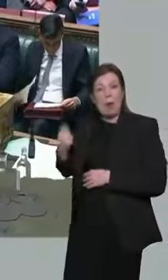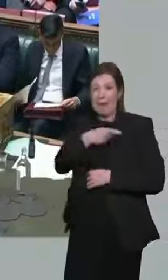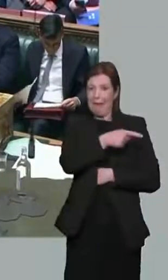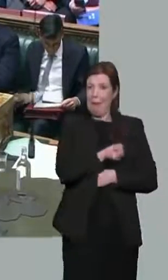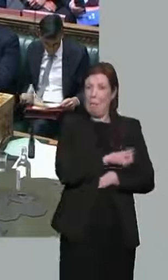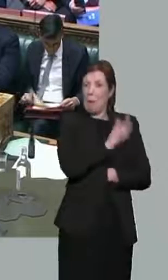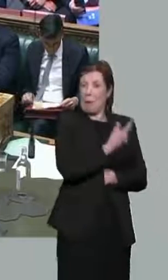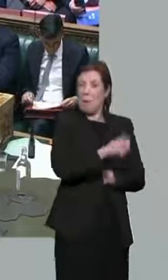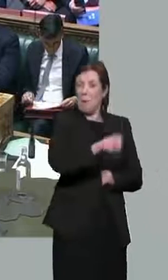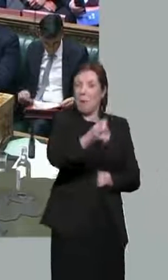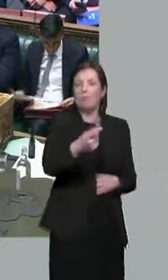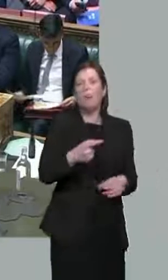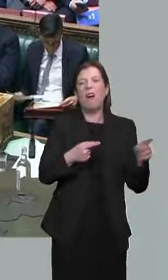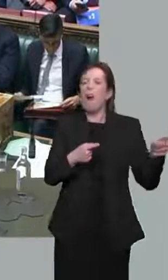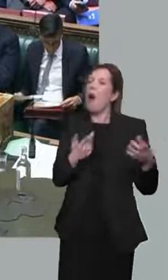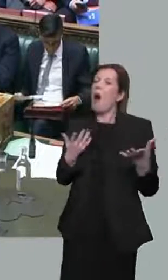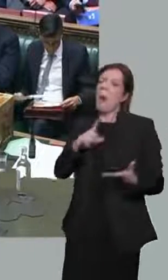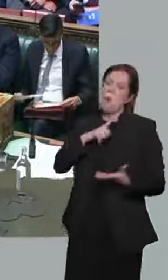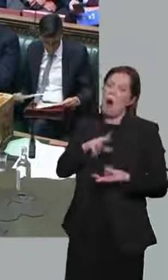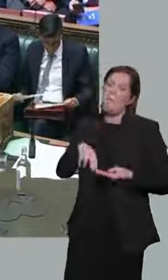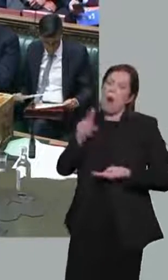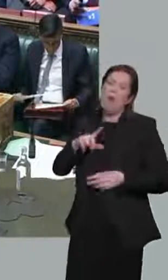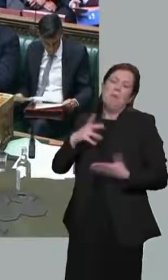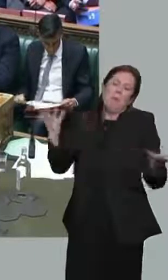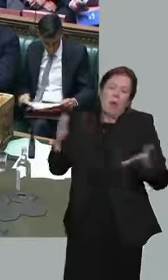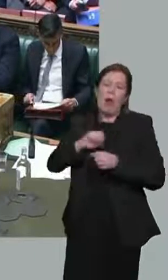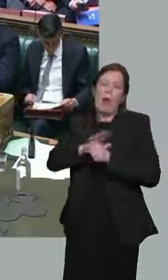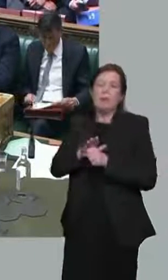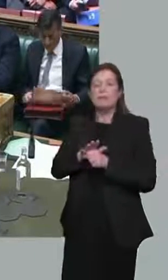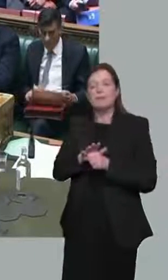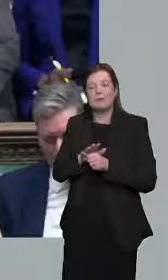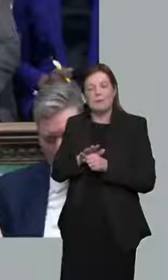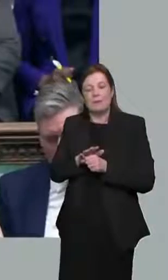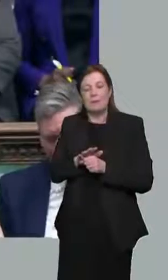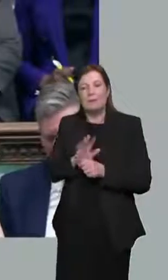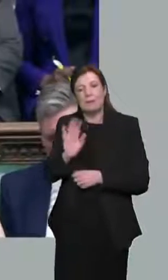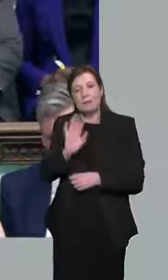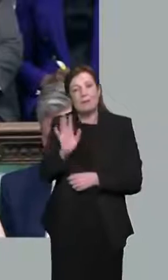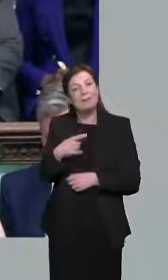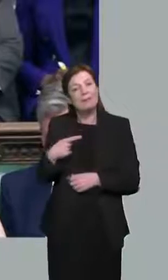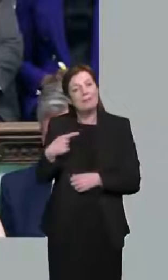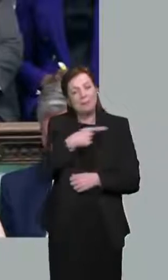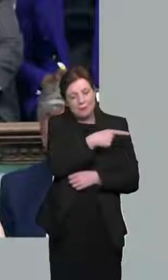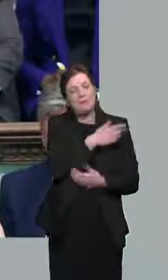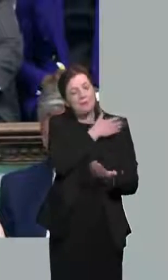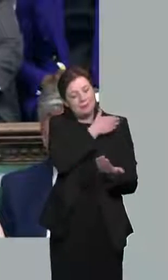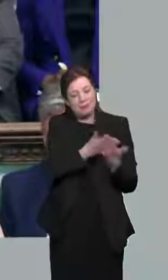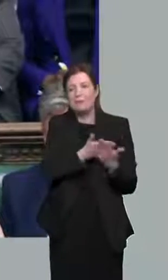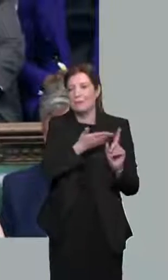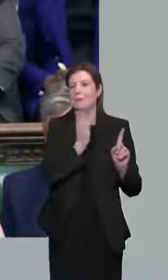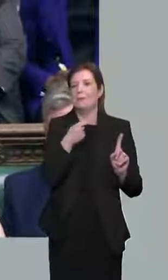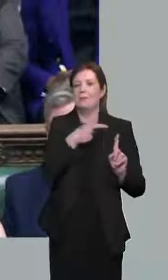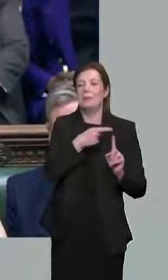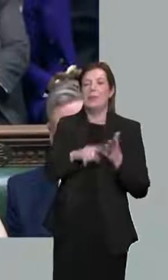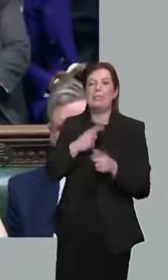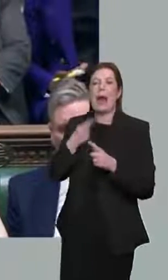says it's all down to the pandemic. But the truth is, that the Conservatives have become the party of high taxation because